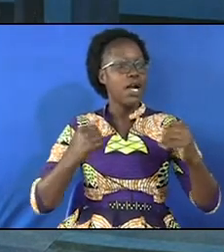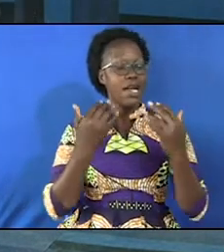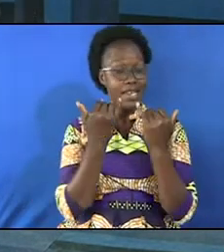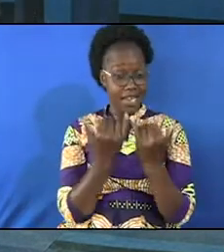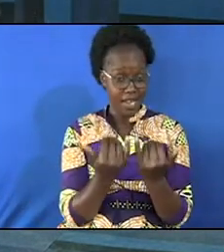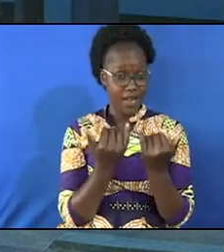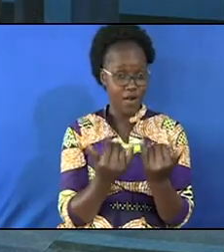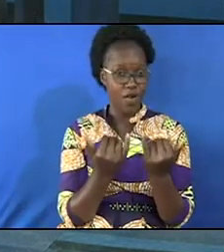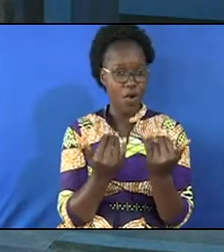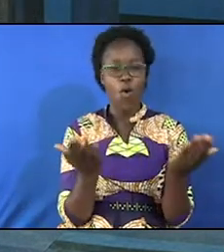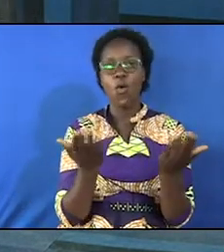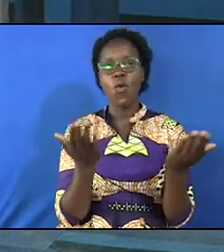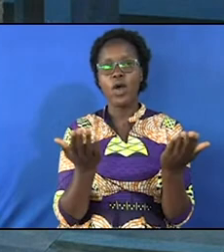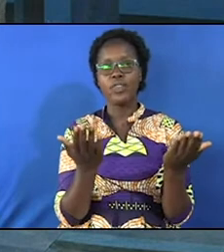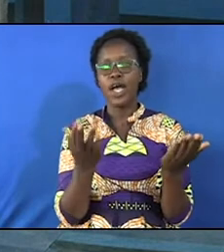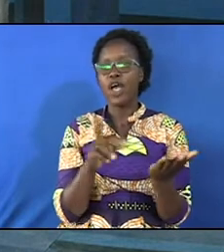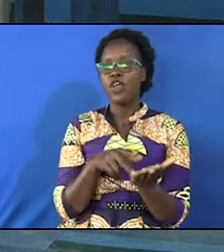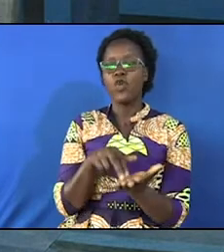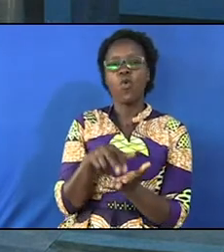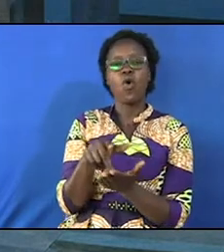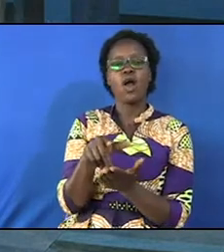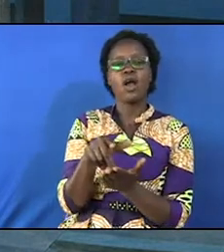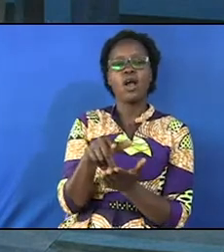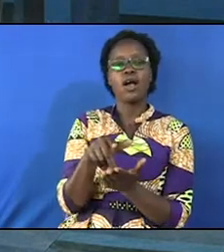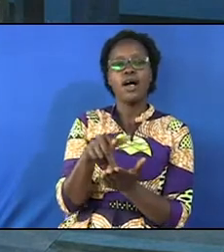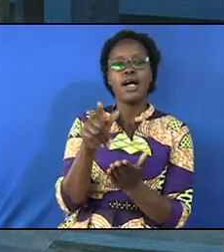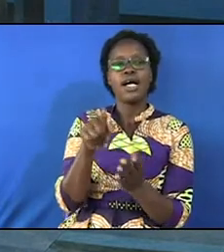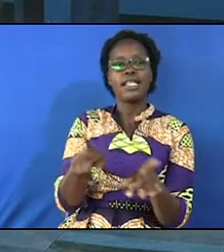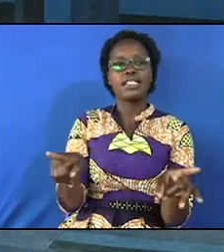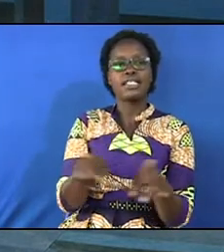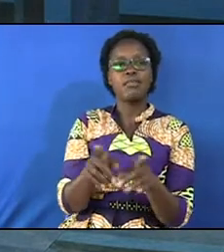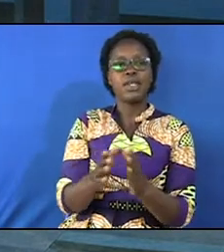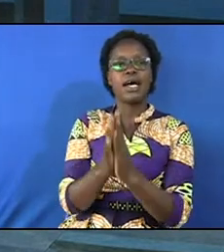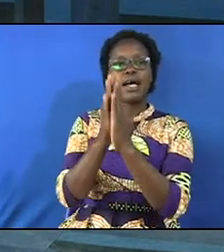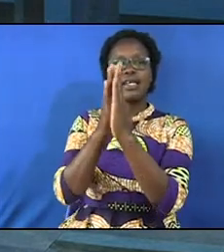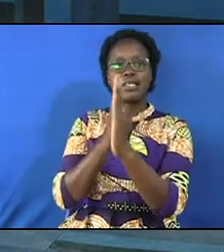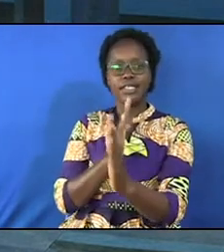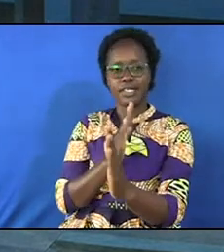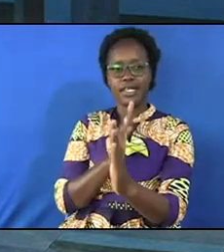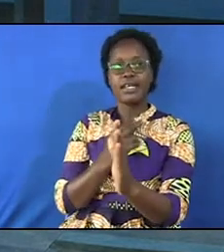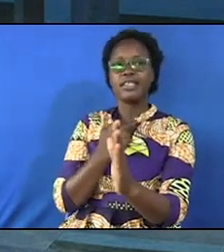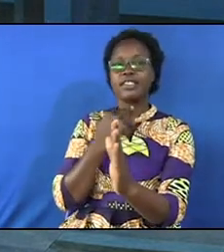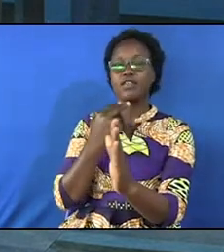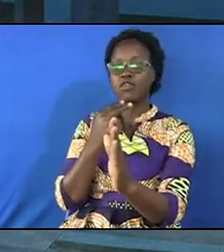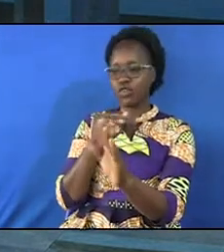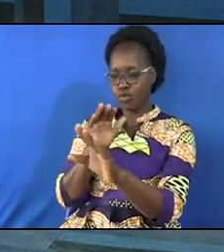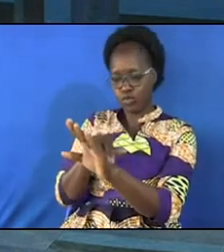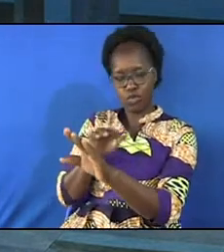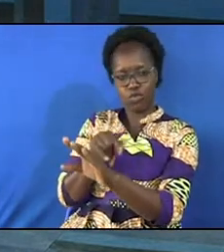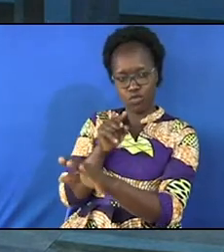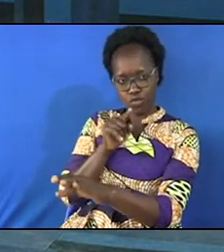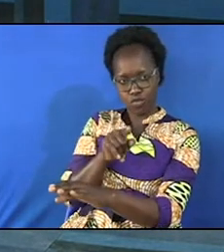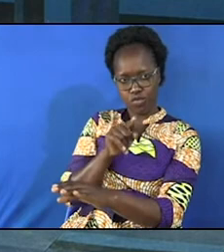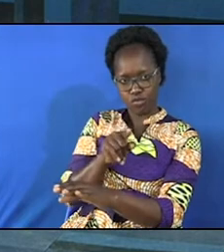now whether you walk in a same line the voice will call you